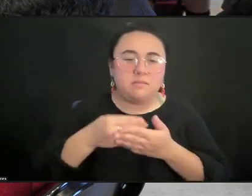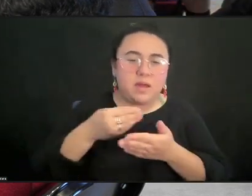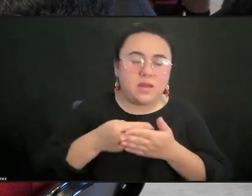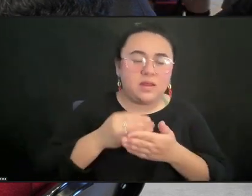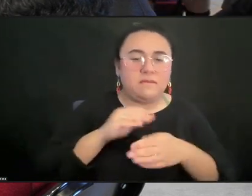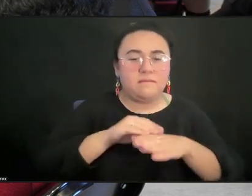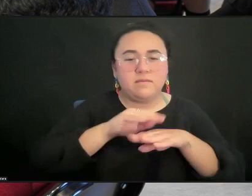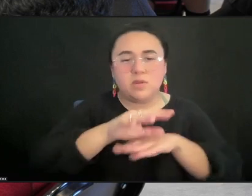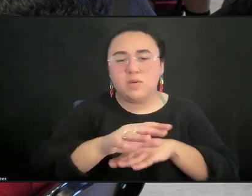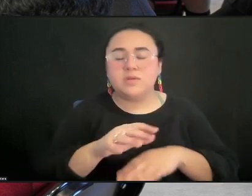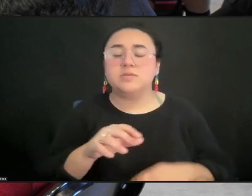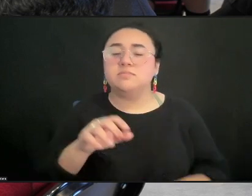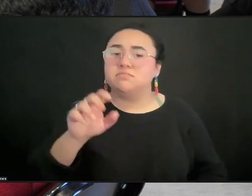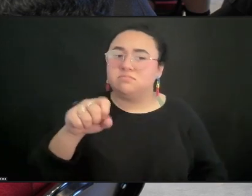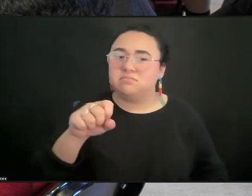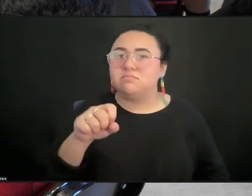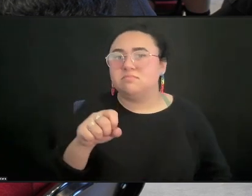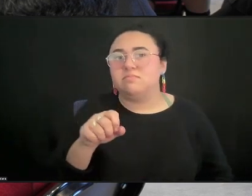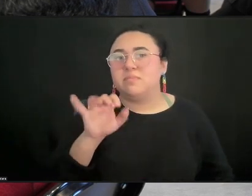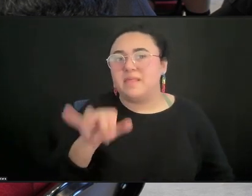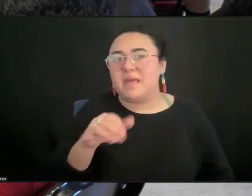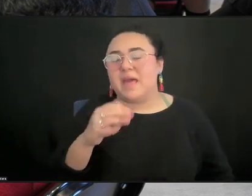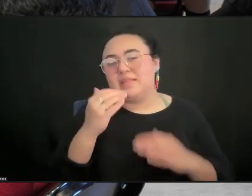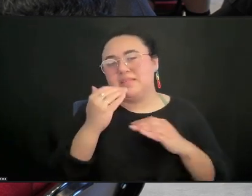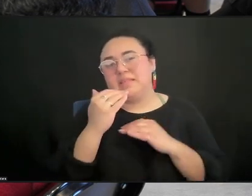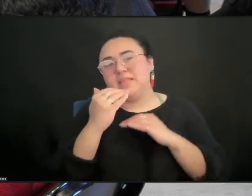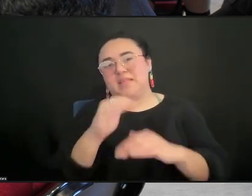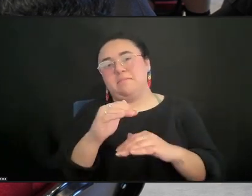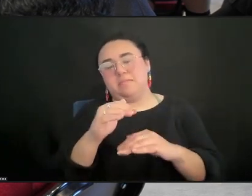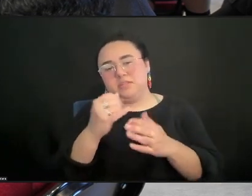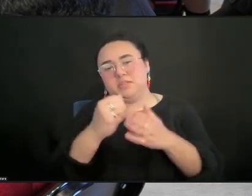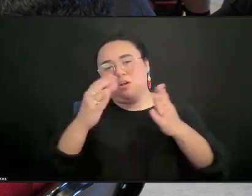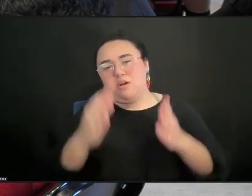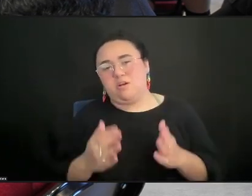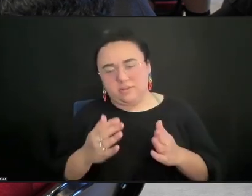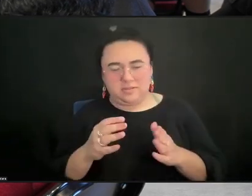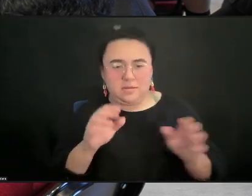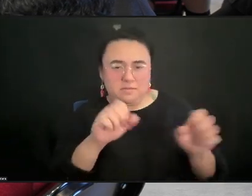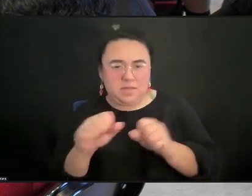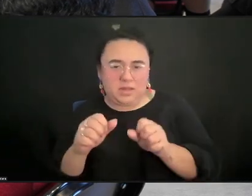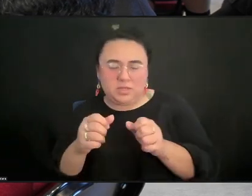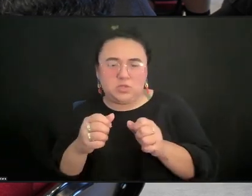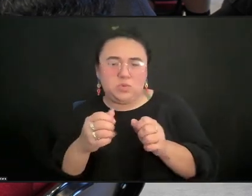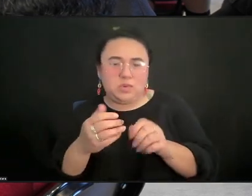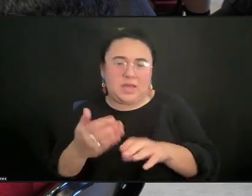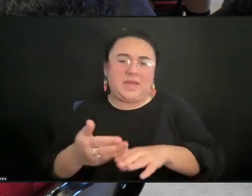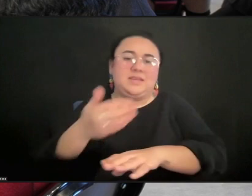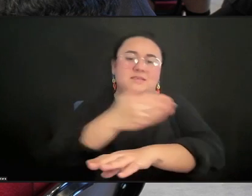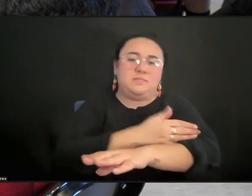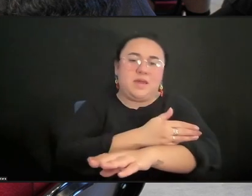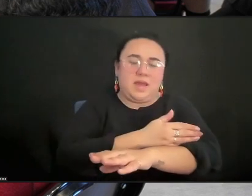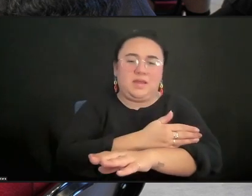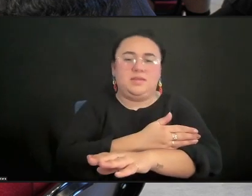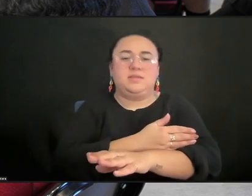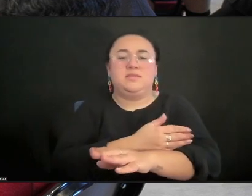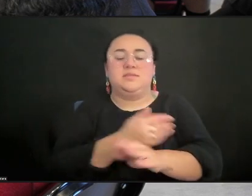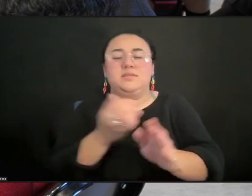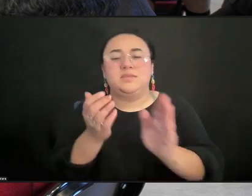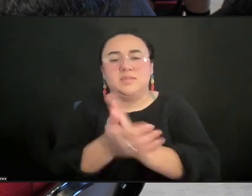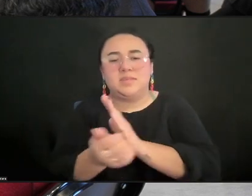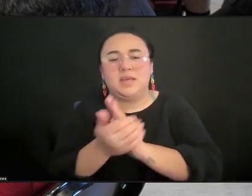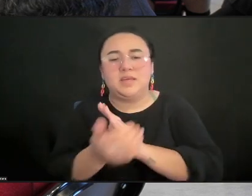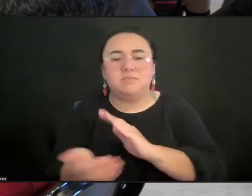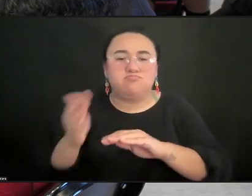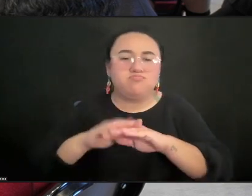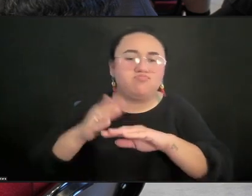ability to expand. And I think one of the most exciting elements of this moment right now is that there are so many artists that do not want to be